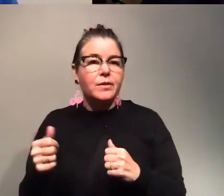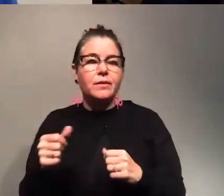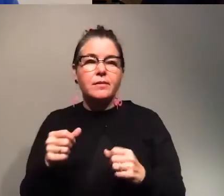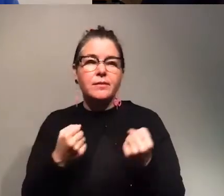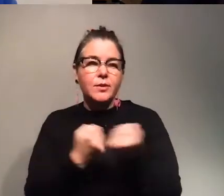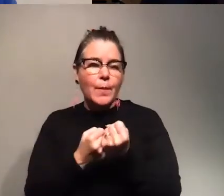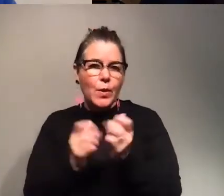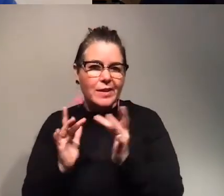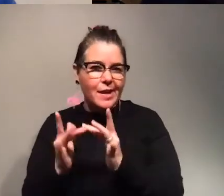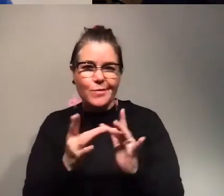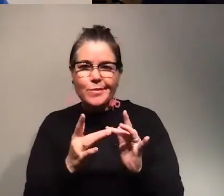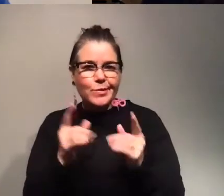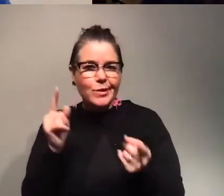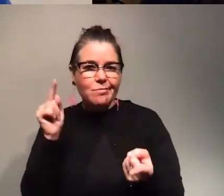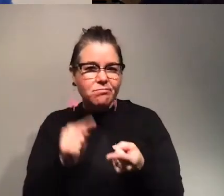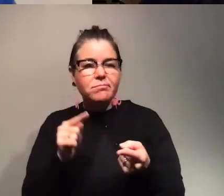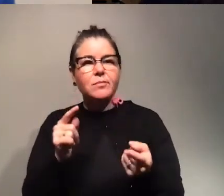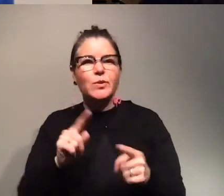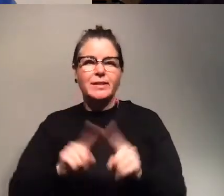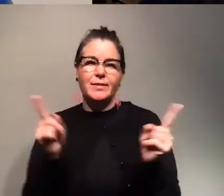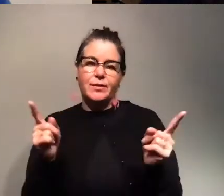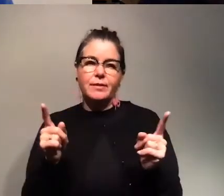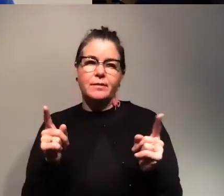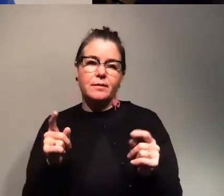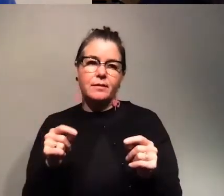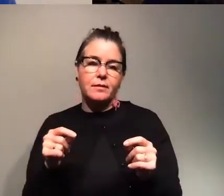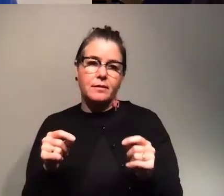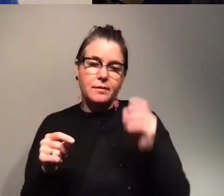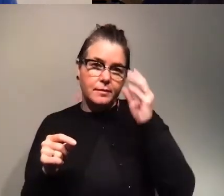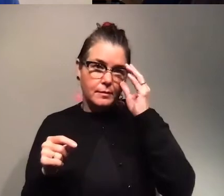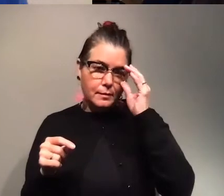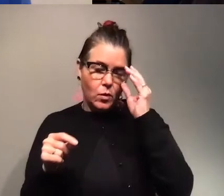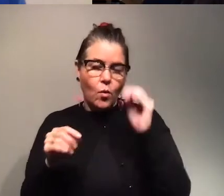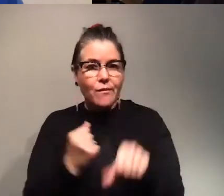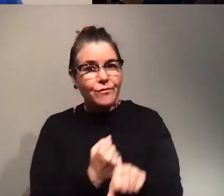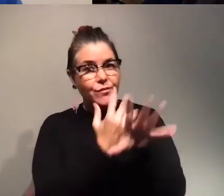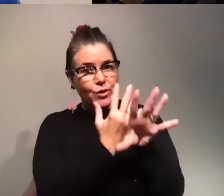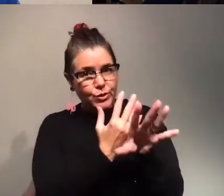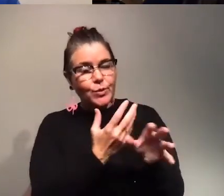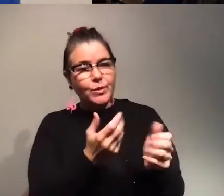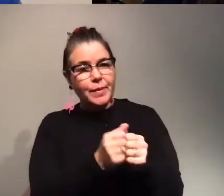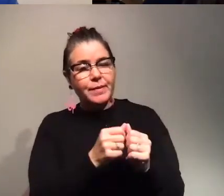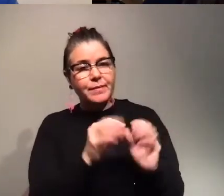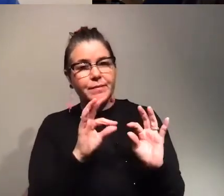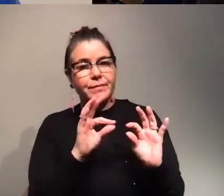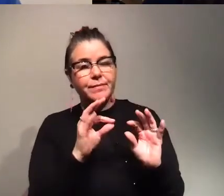network or if you do have it it is mainly virtual right now so it can get lonely it